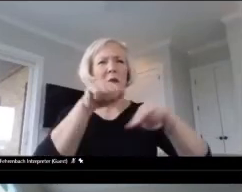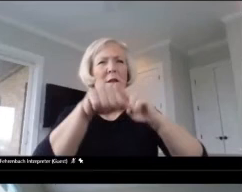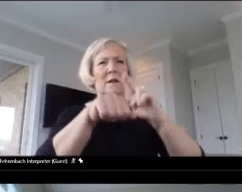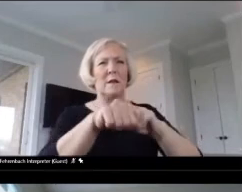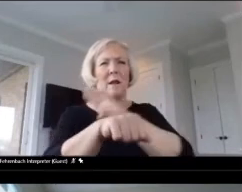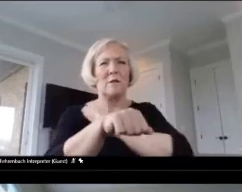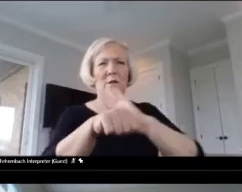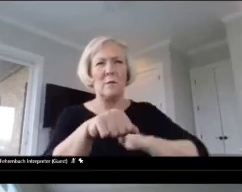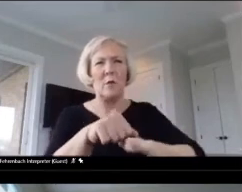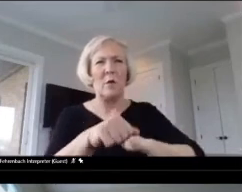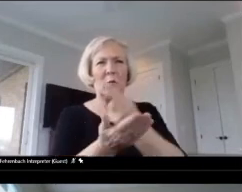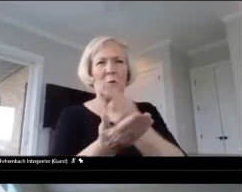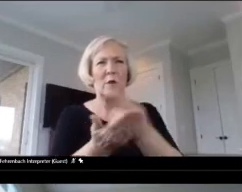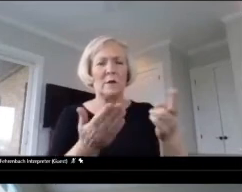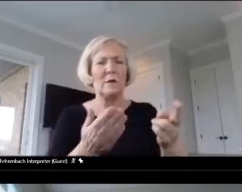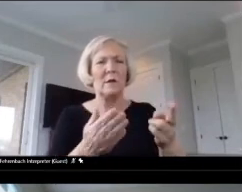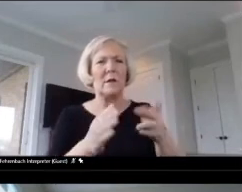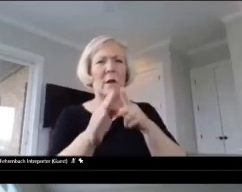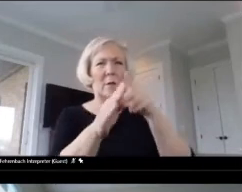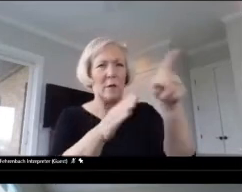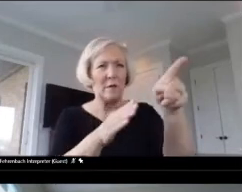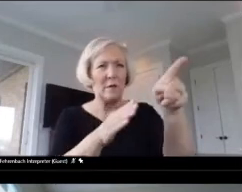learning with the teachers at Hoxet Primary?